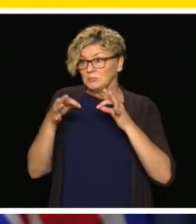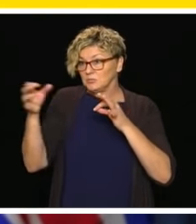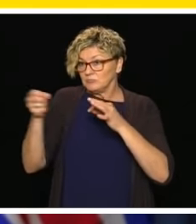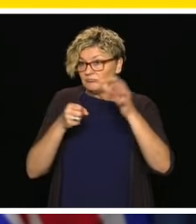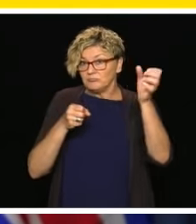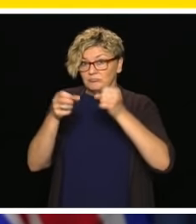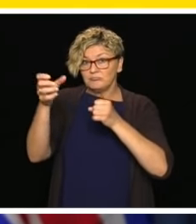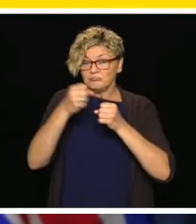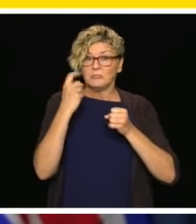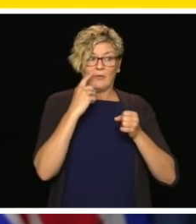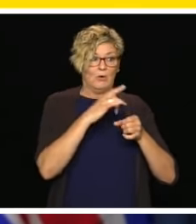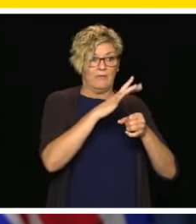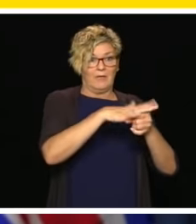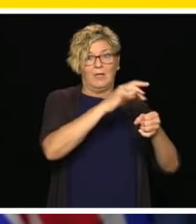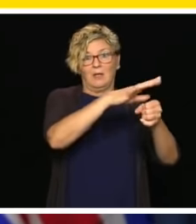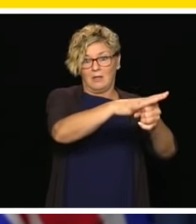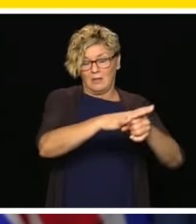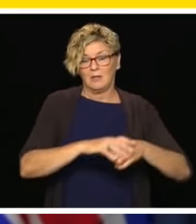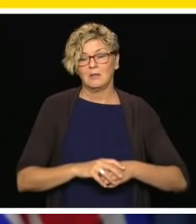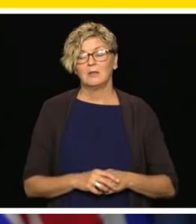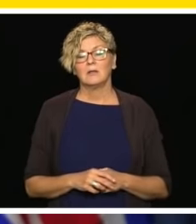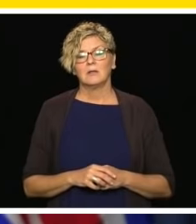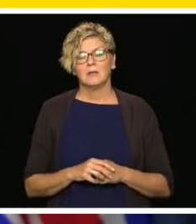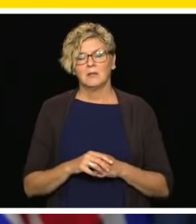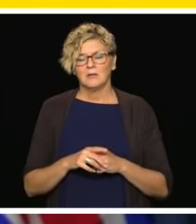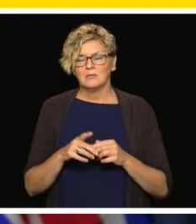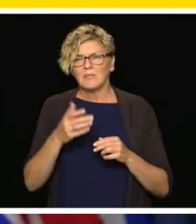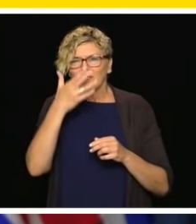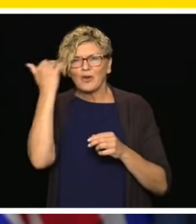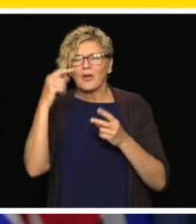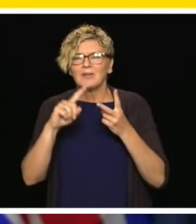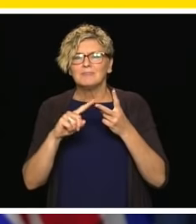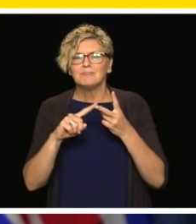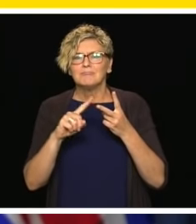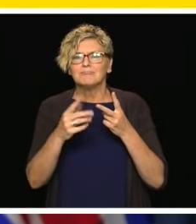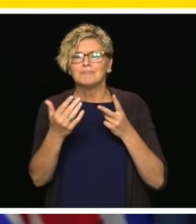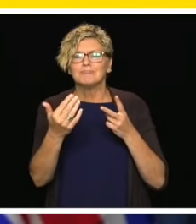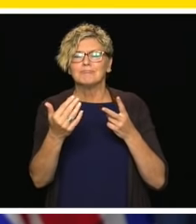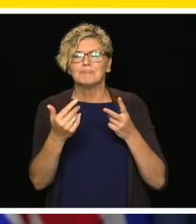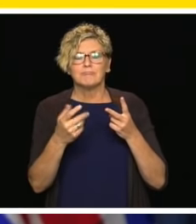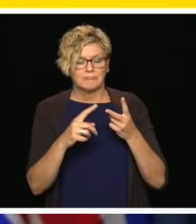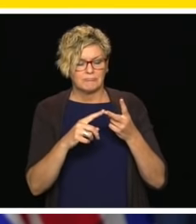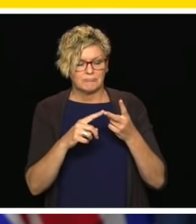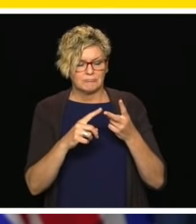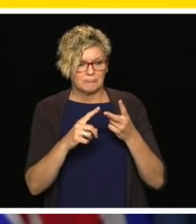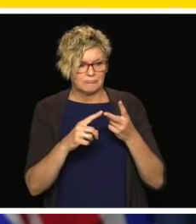to in-class instruction. And the second barrel of your question, you'll have to remind me.